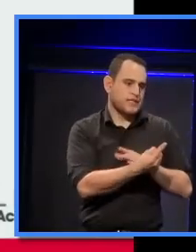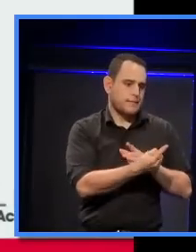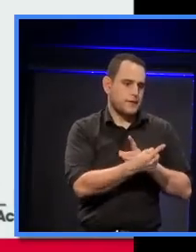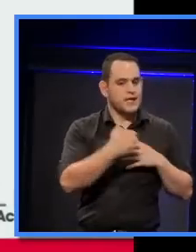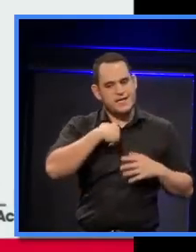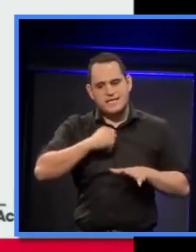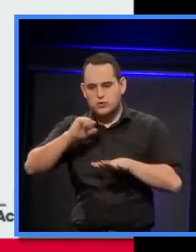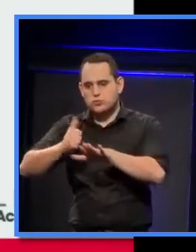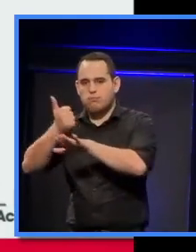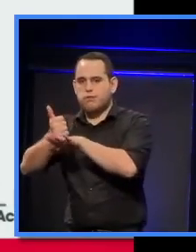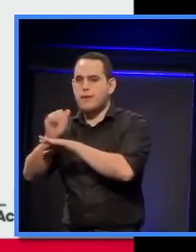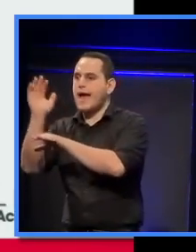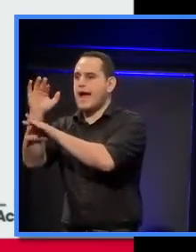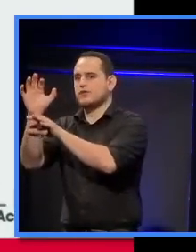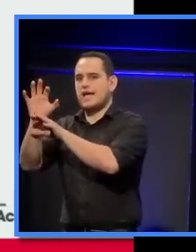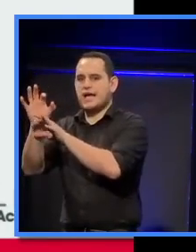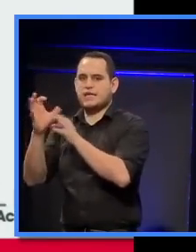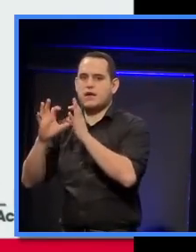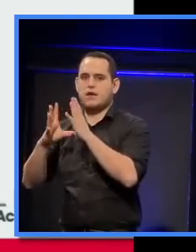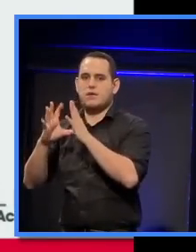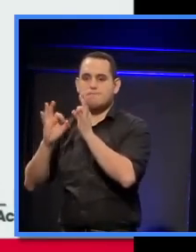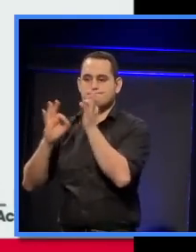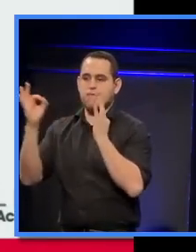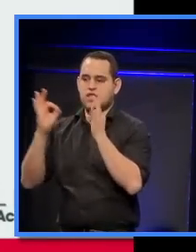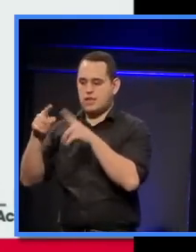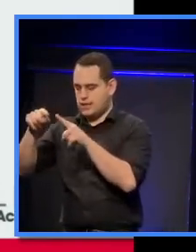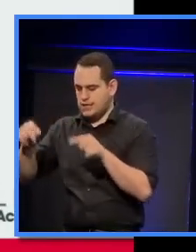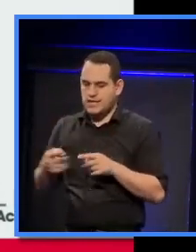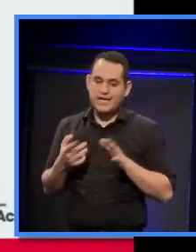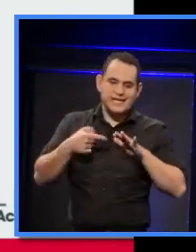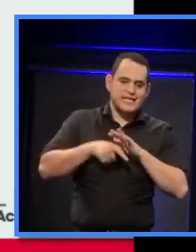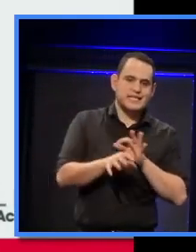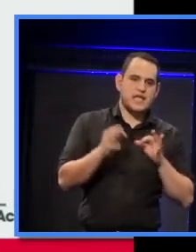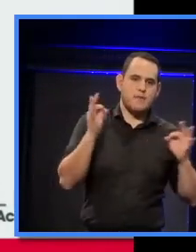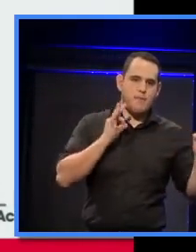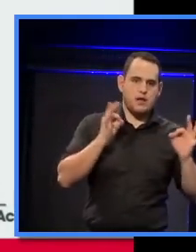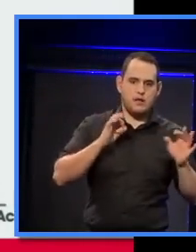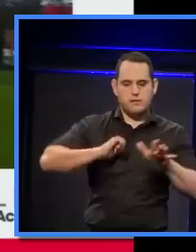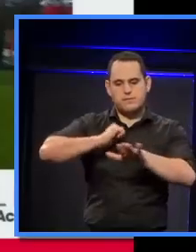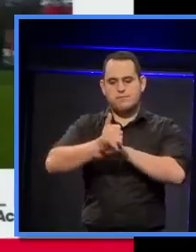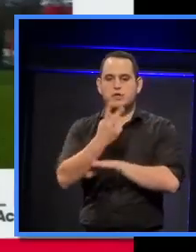an exterior model, an interior model, and a two-minute video.